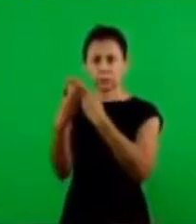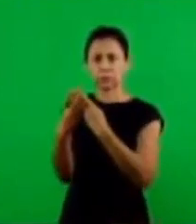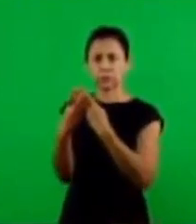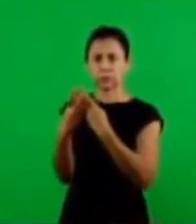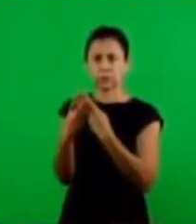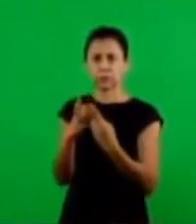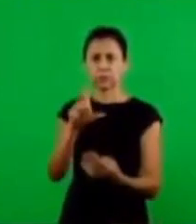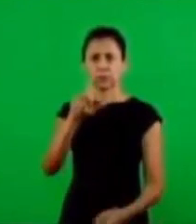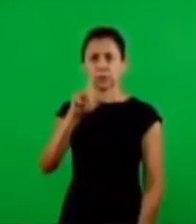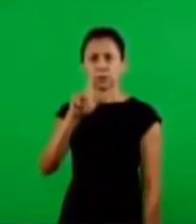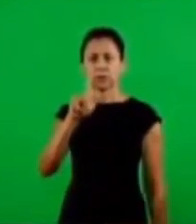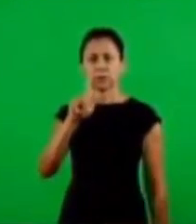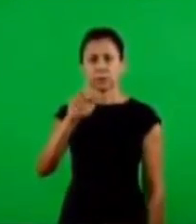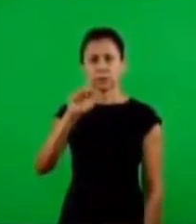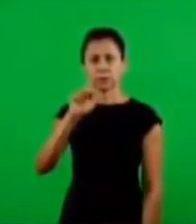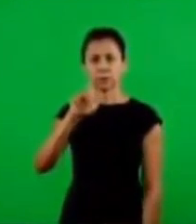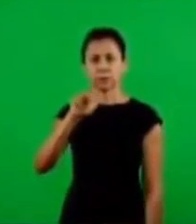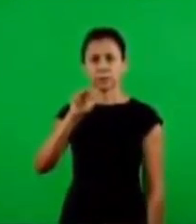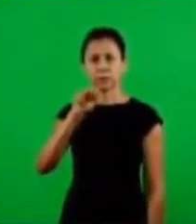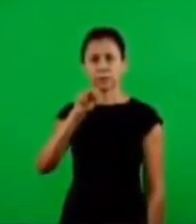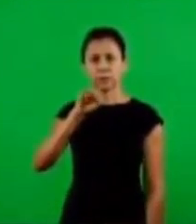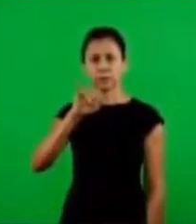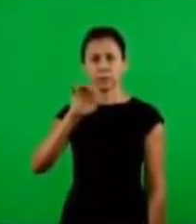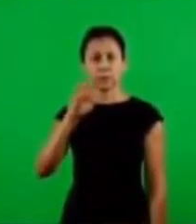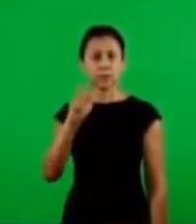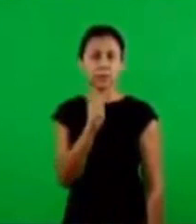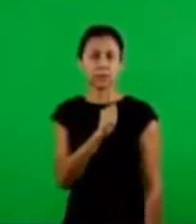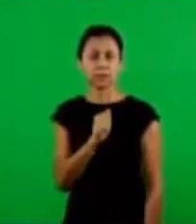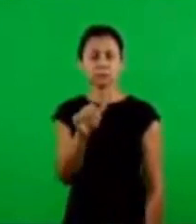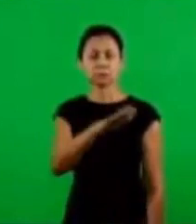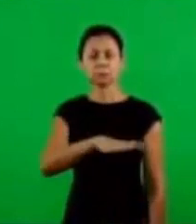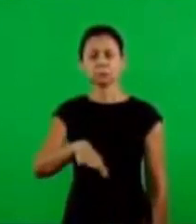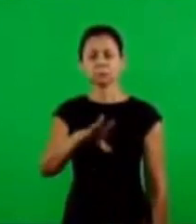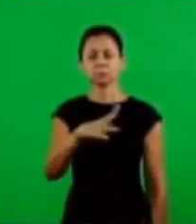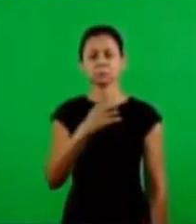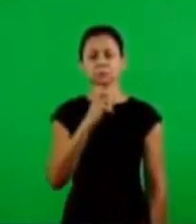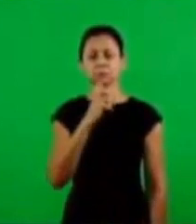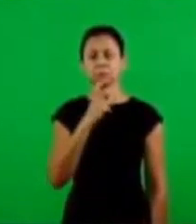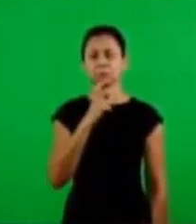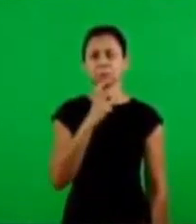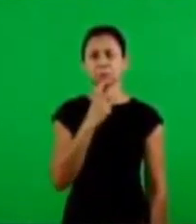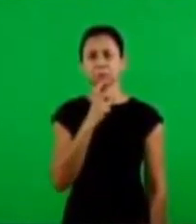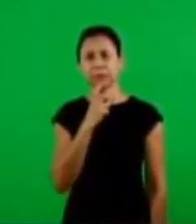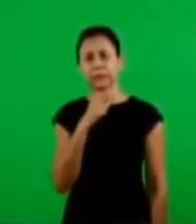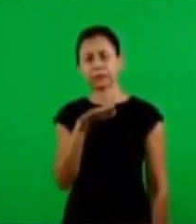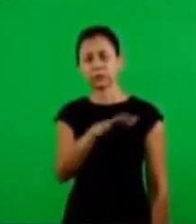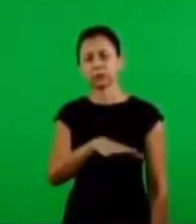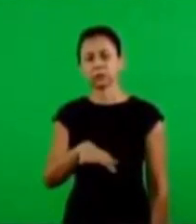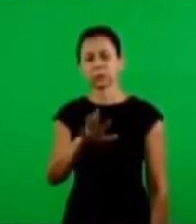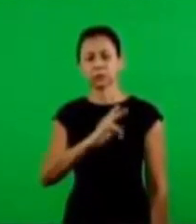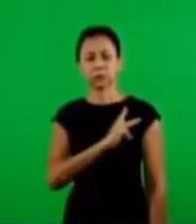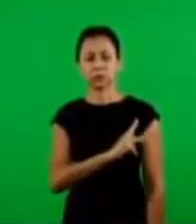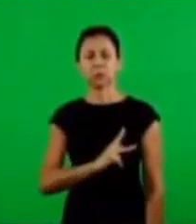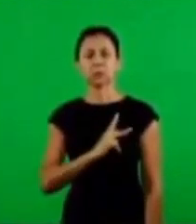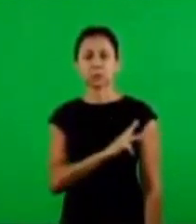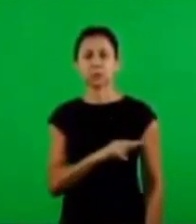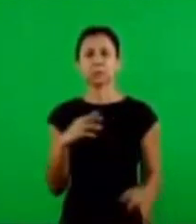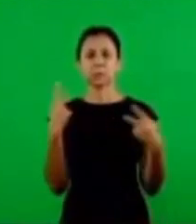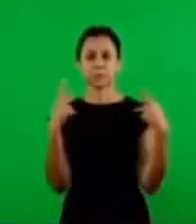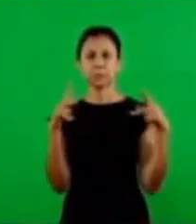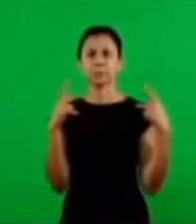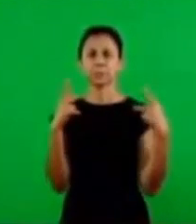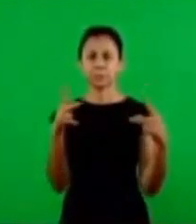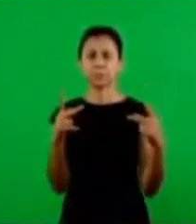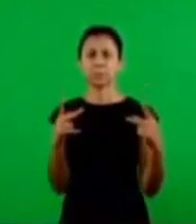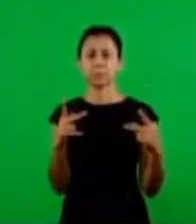In this moment, they were in the region of Galassia, a region close to the area where Paul was